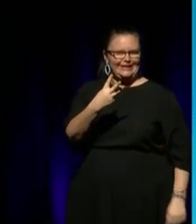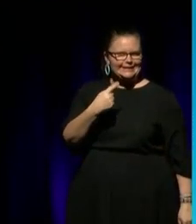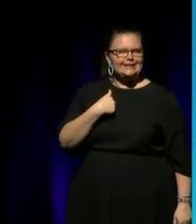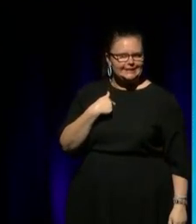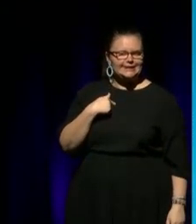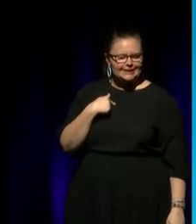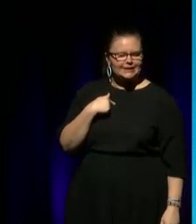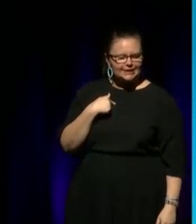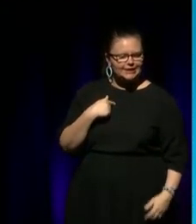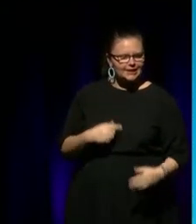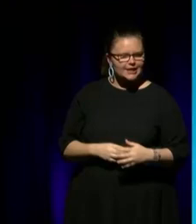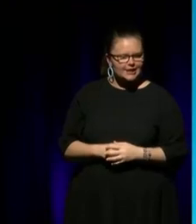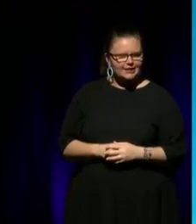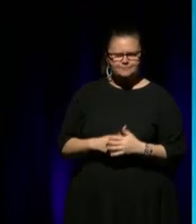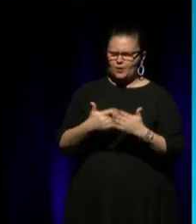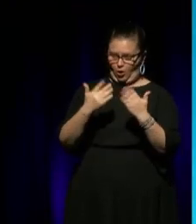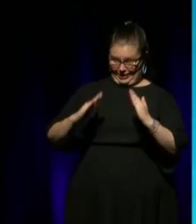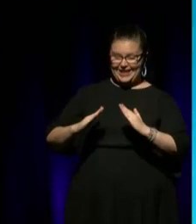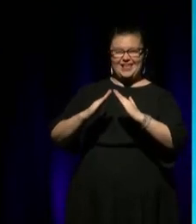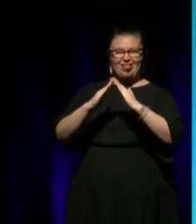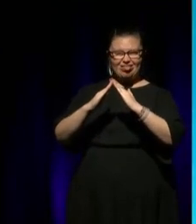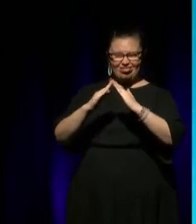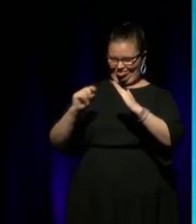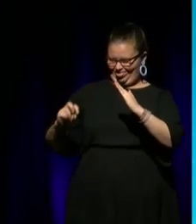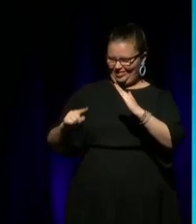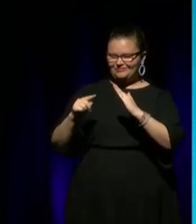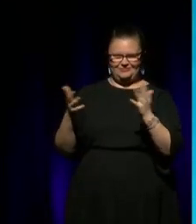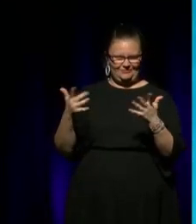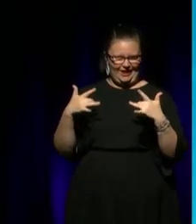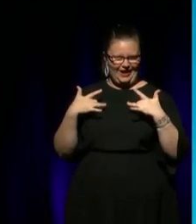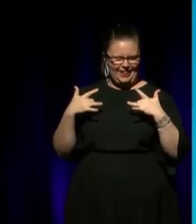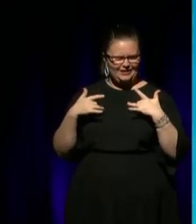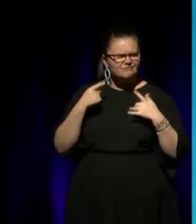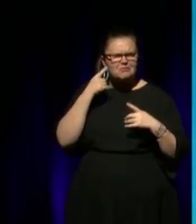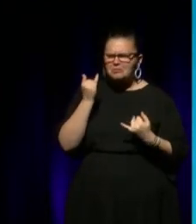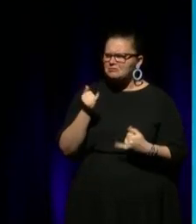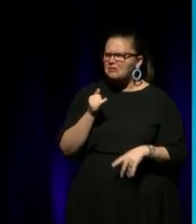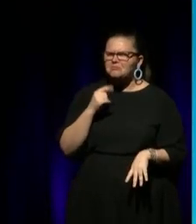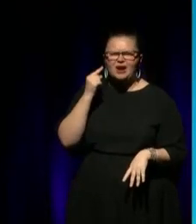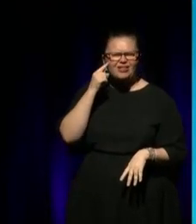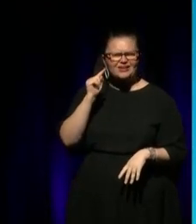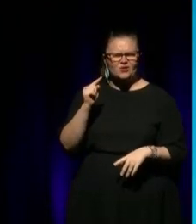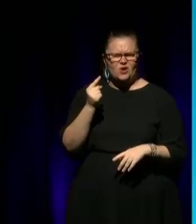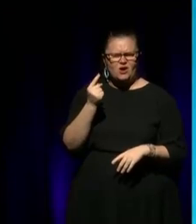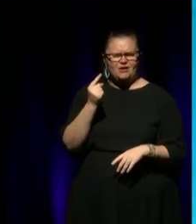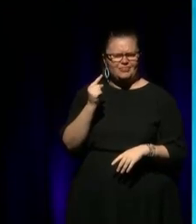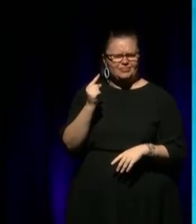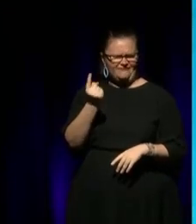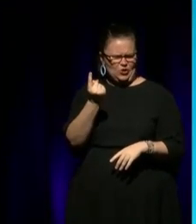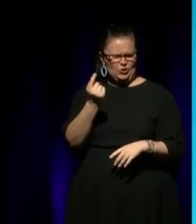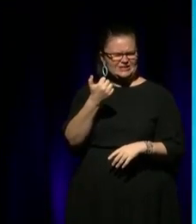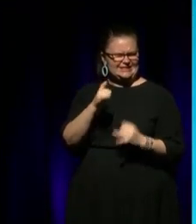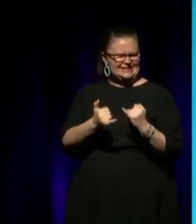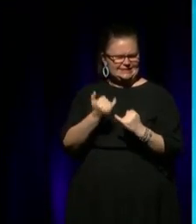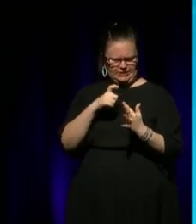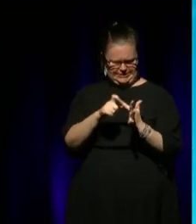You know, we were on the hill in Margaret and, you know, that was established. I could be wrong. I think we were one of the first in the early 60s because